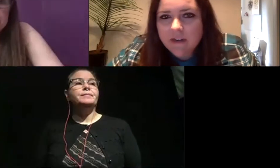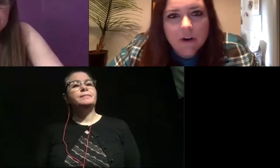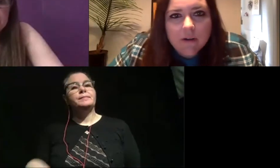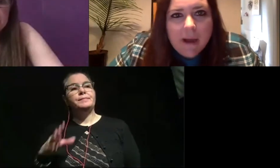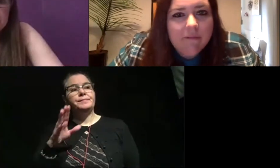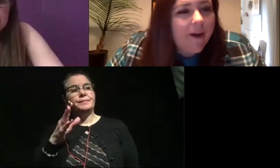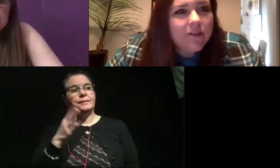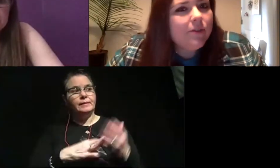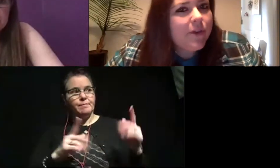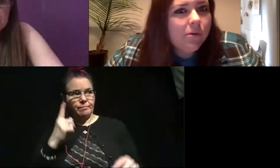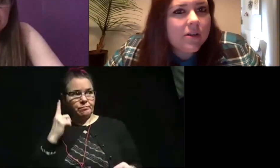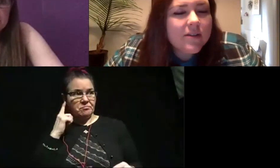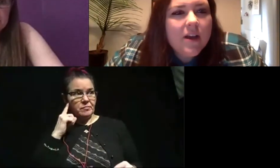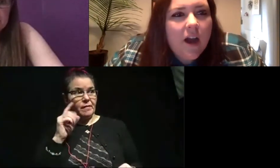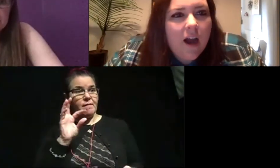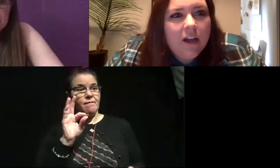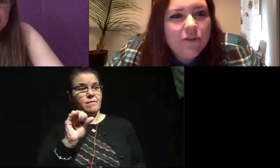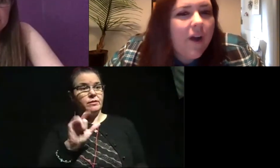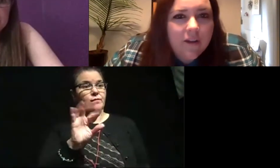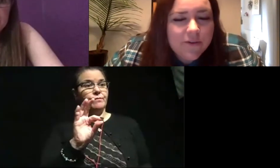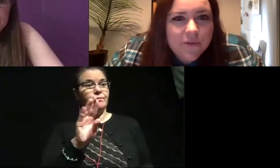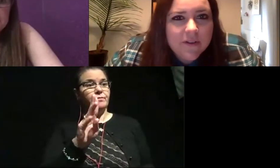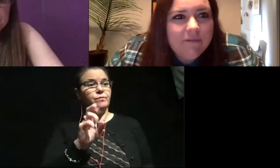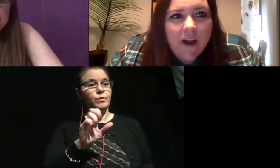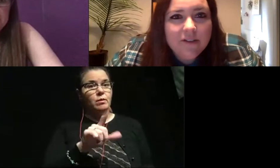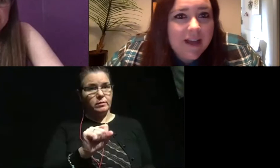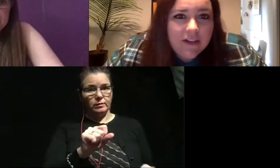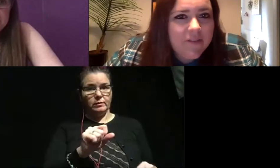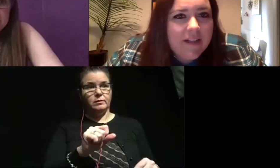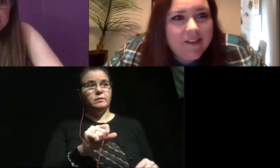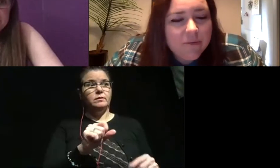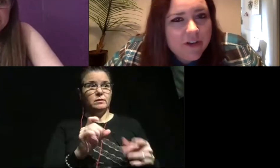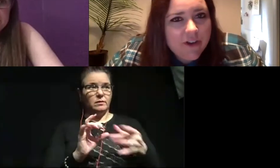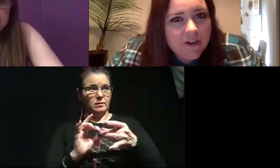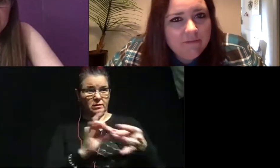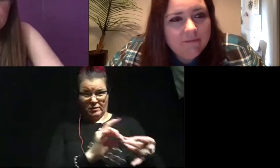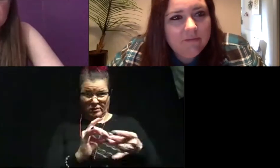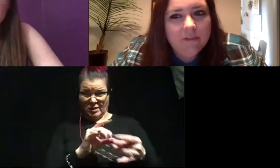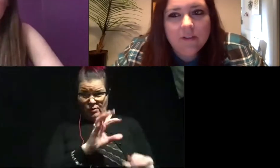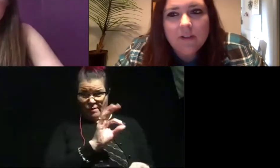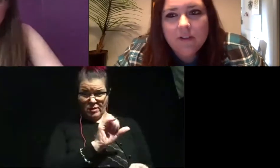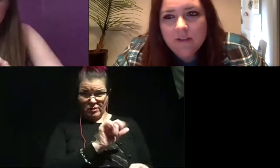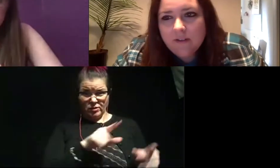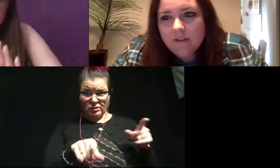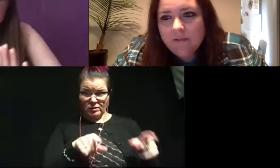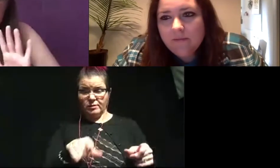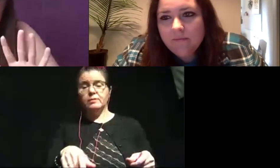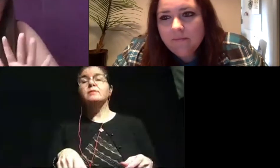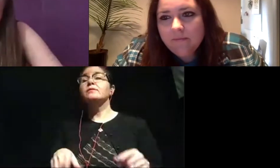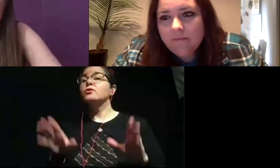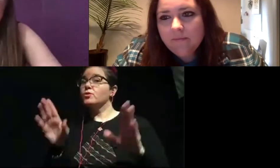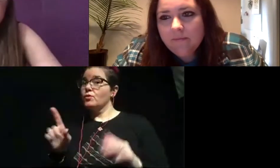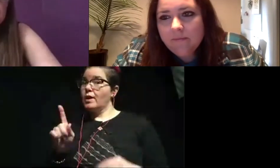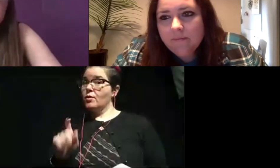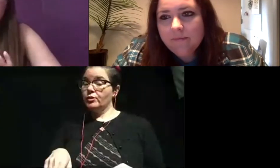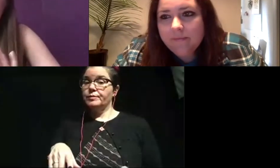folks here have heard about fossil fuels. Do fossil fuels and fossils actually have anything to do with each other? So this is a really great question